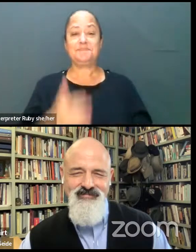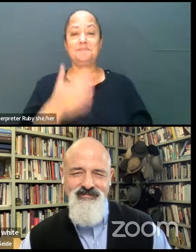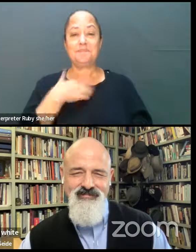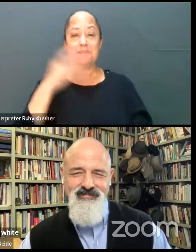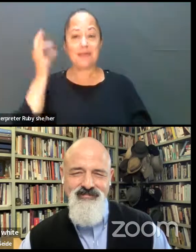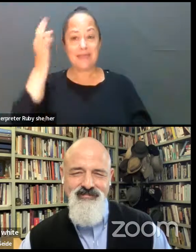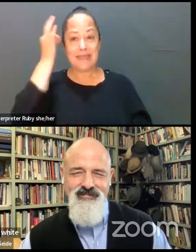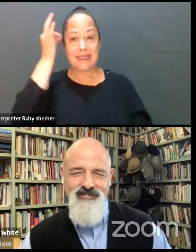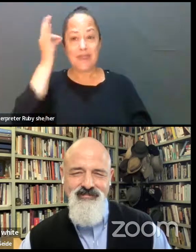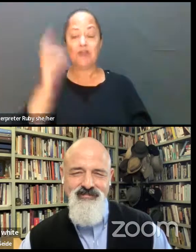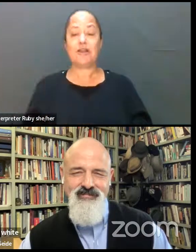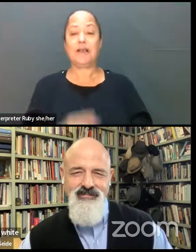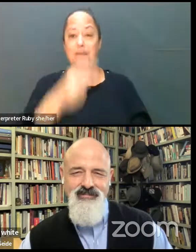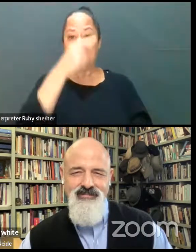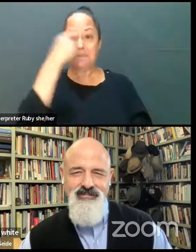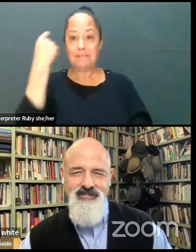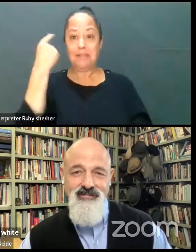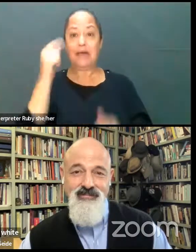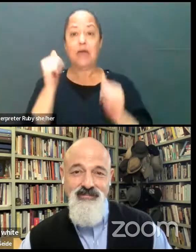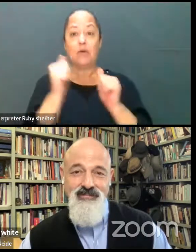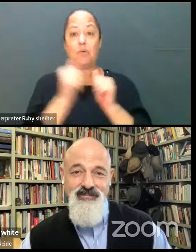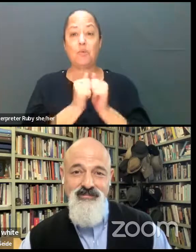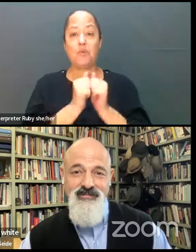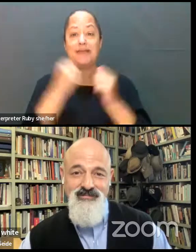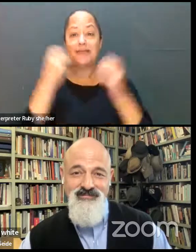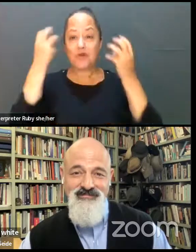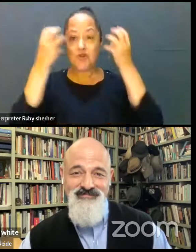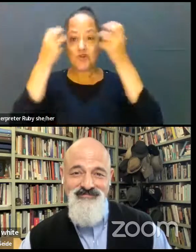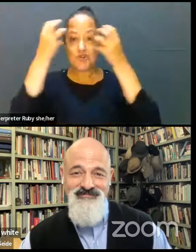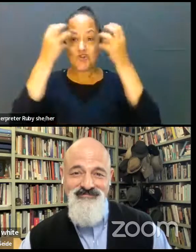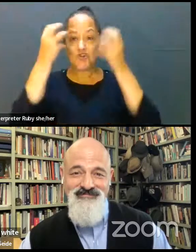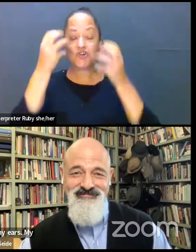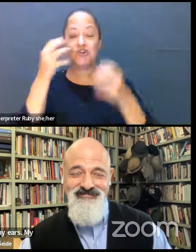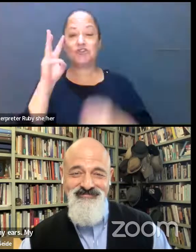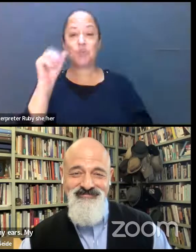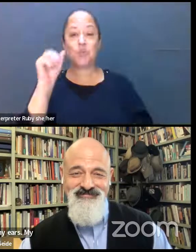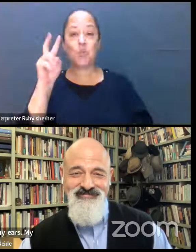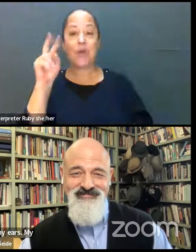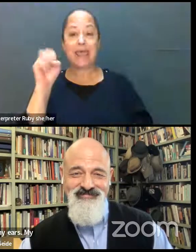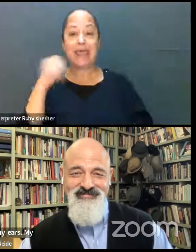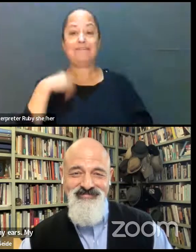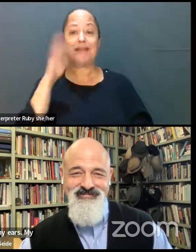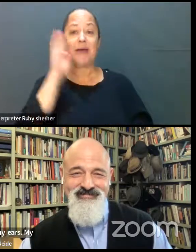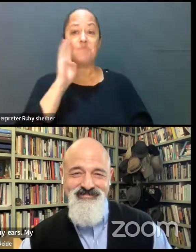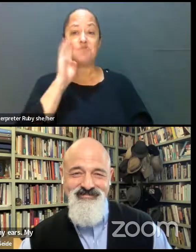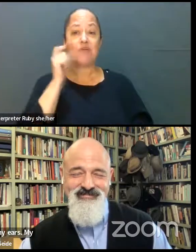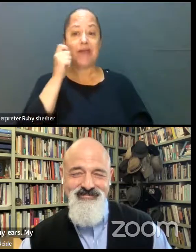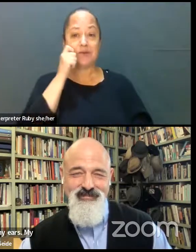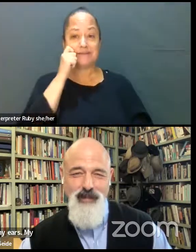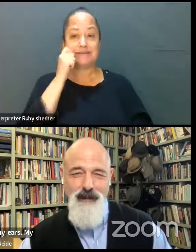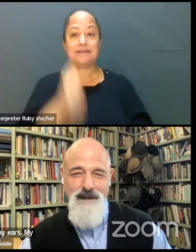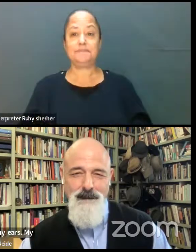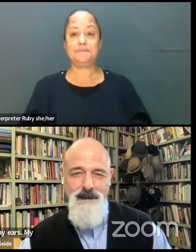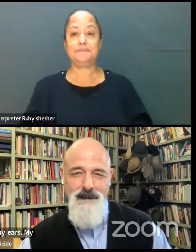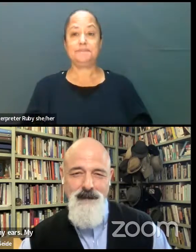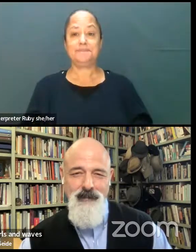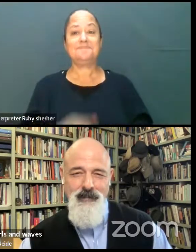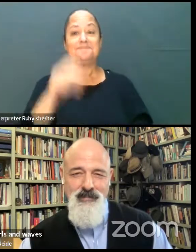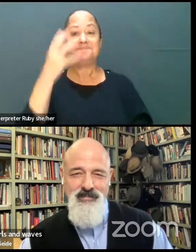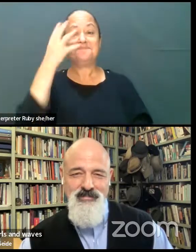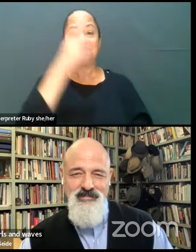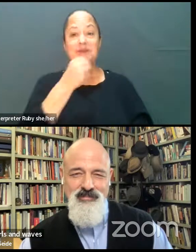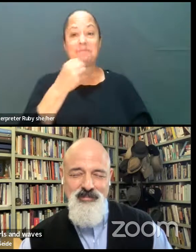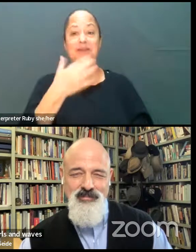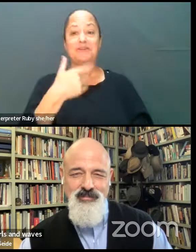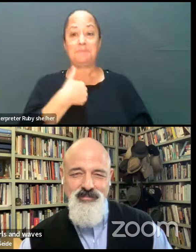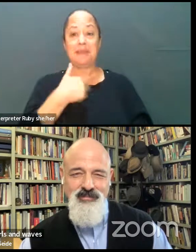is black with a few curls and waves and I'm brown skin. And so that's pretty much me.